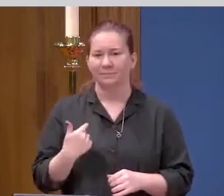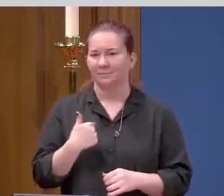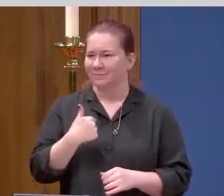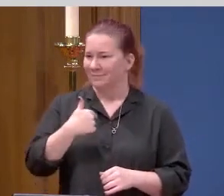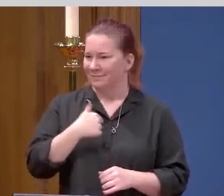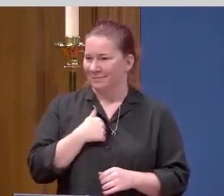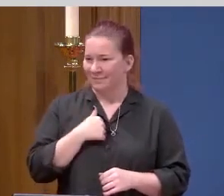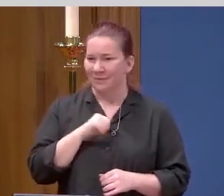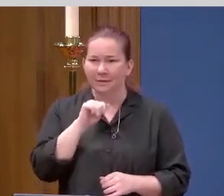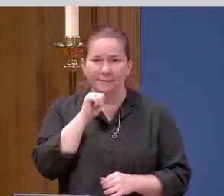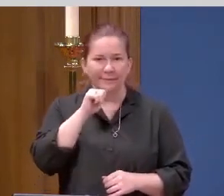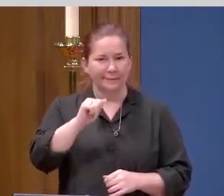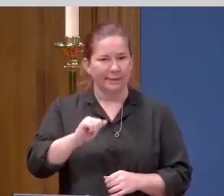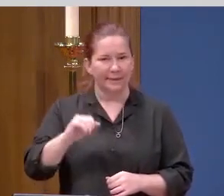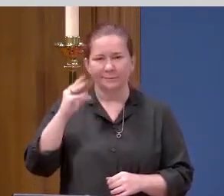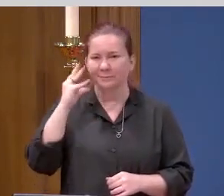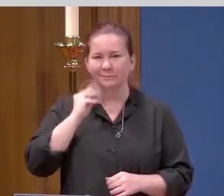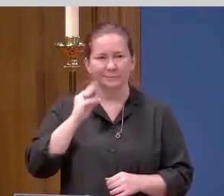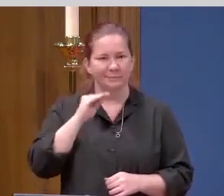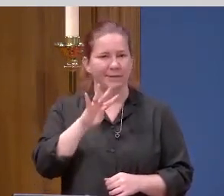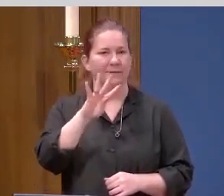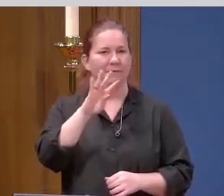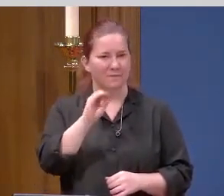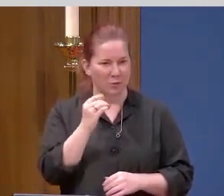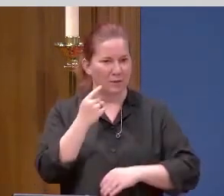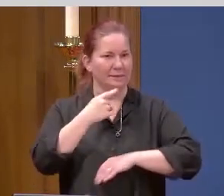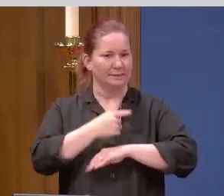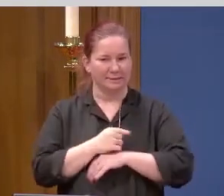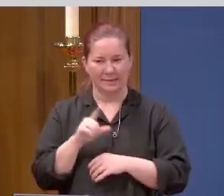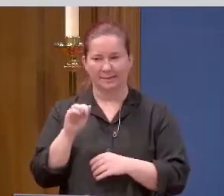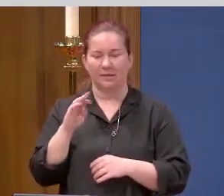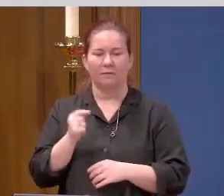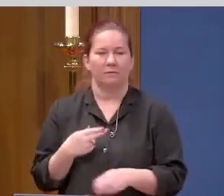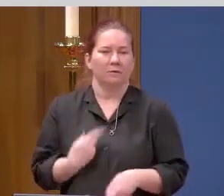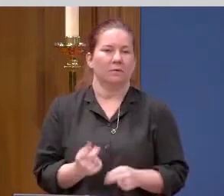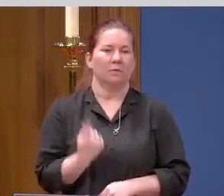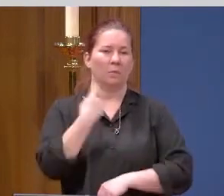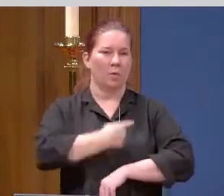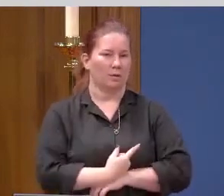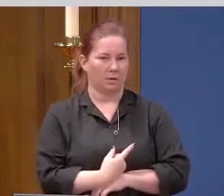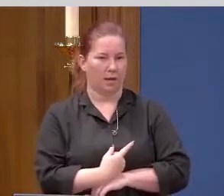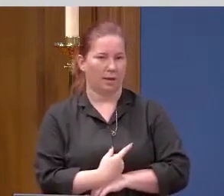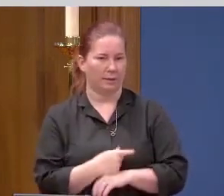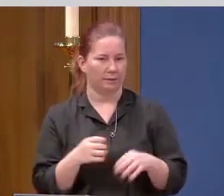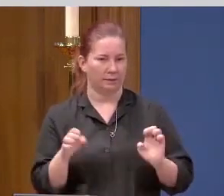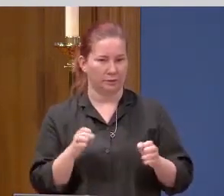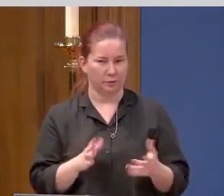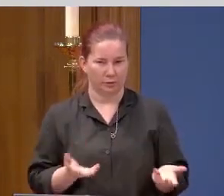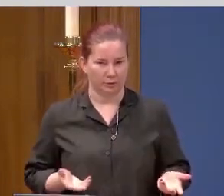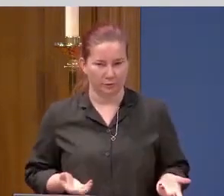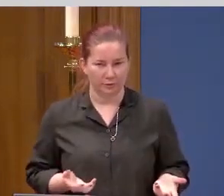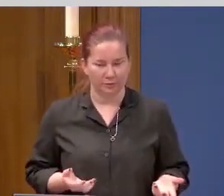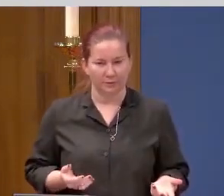didn't go through 40 days of Lent to spend just one day in Easter.